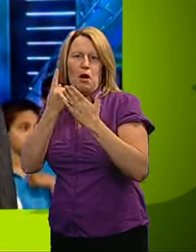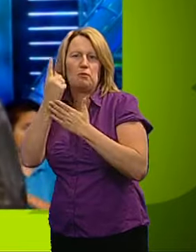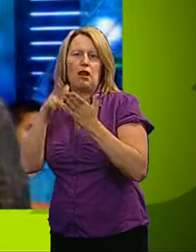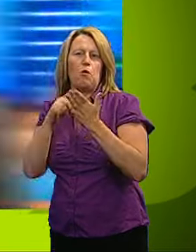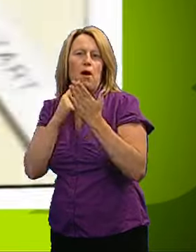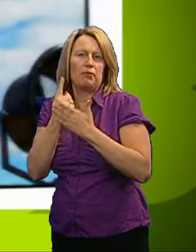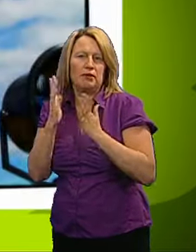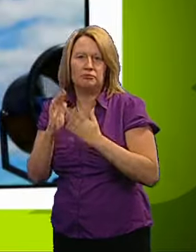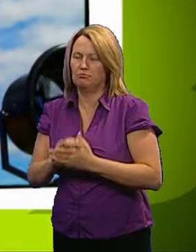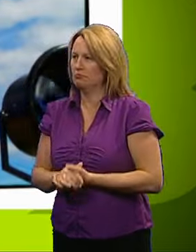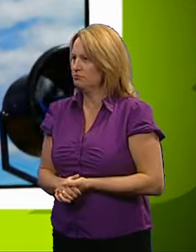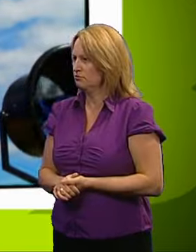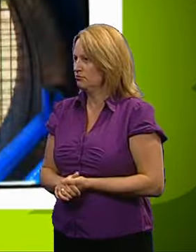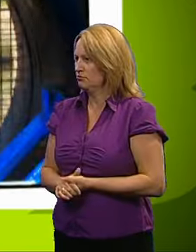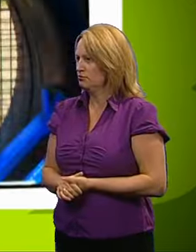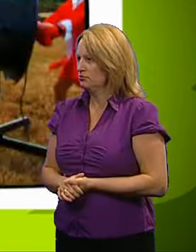not be happy.